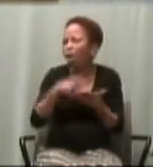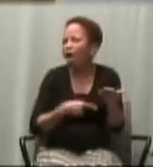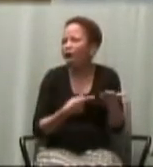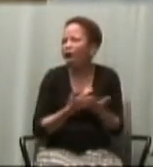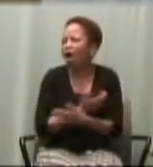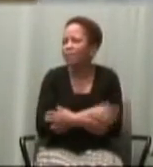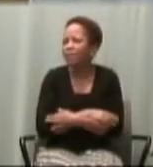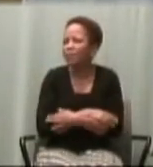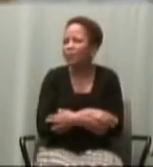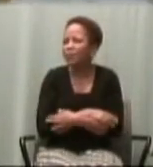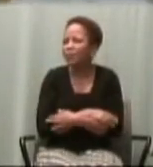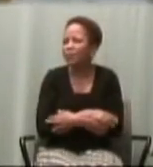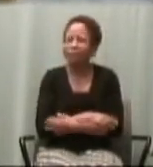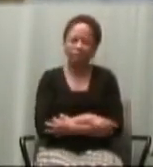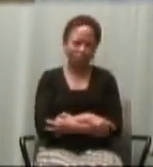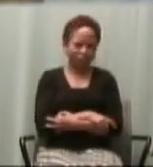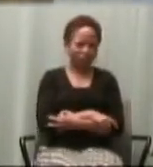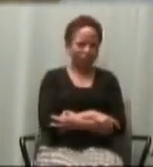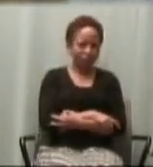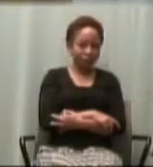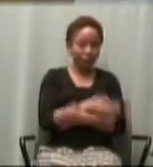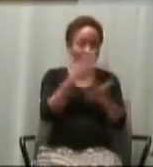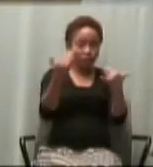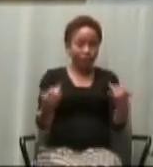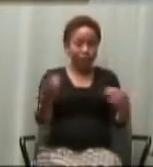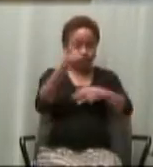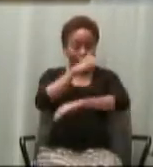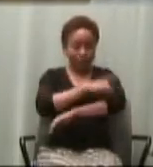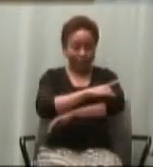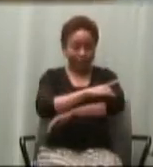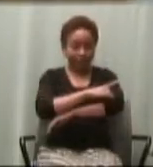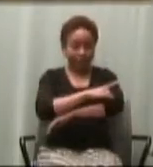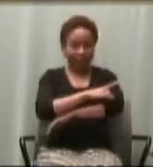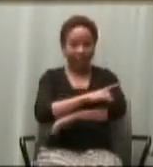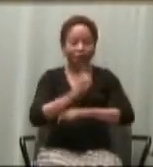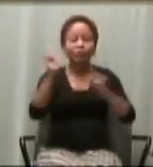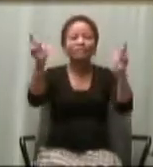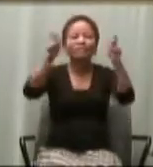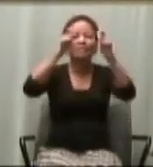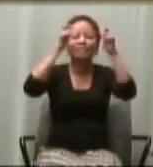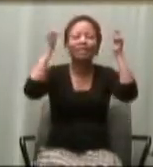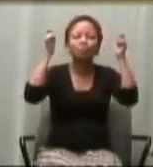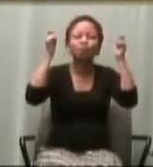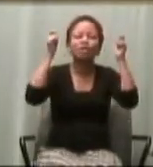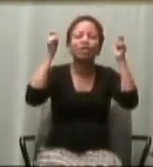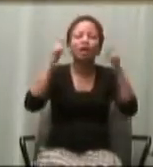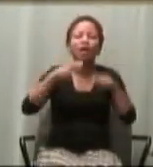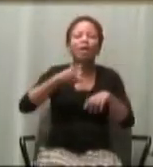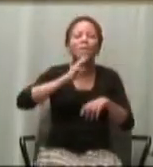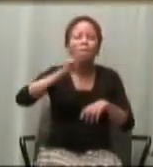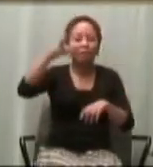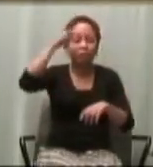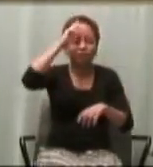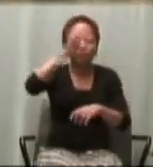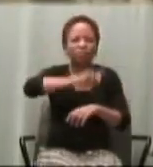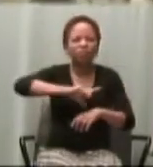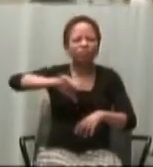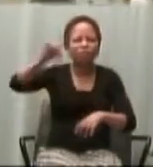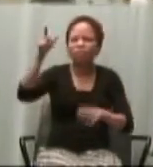The Feast of the Baptism of the Lord celebrates a very significant aspect of our Catholic faith.